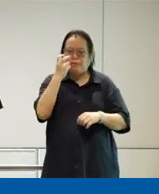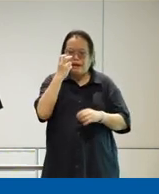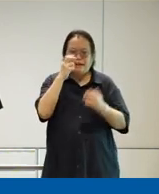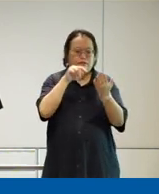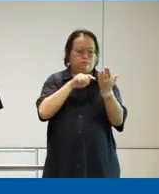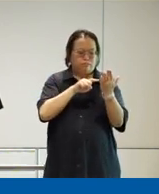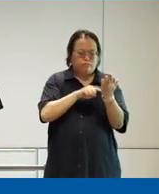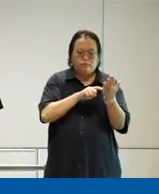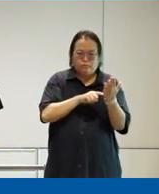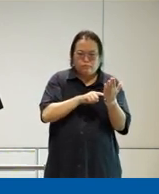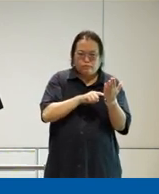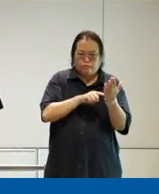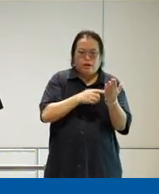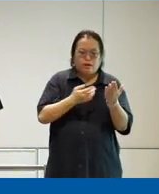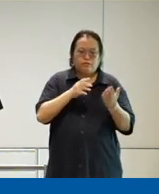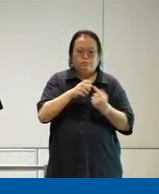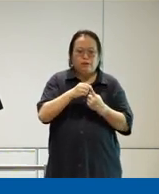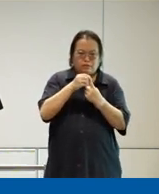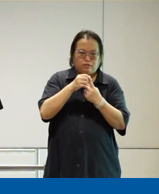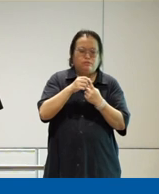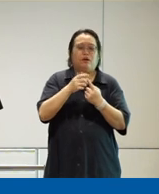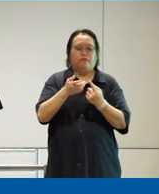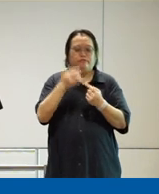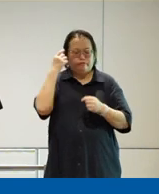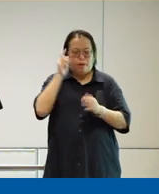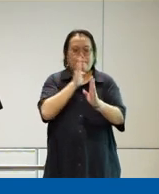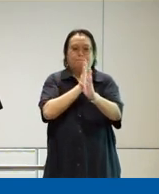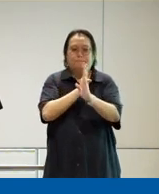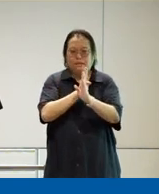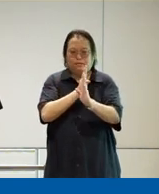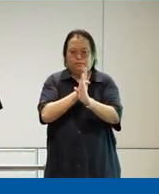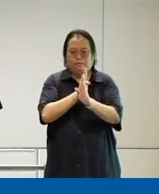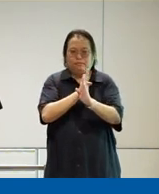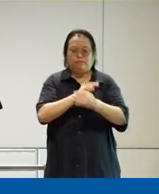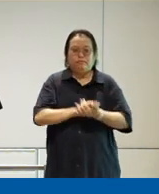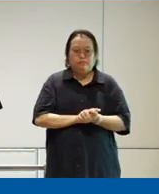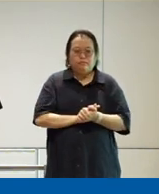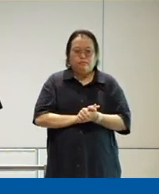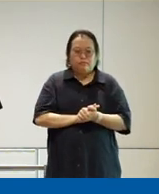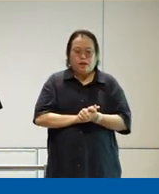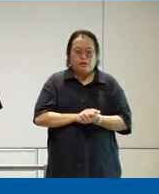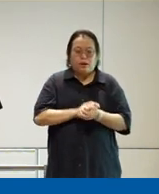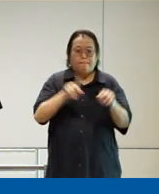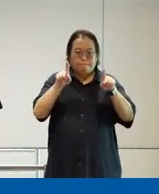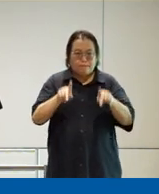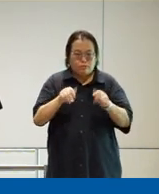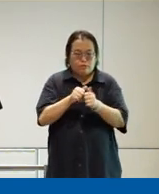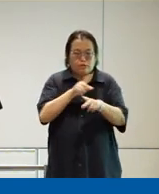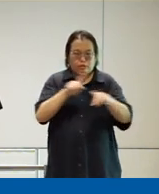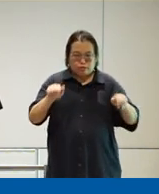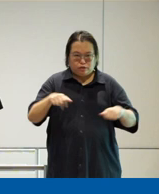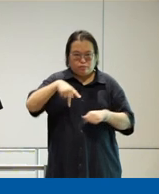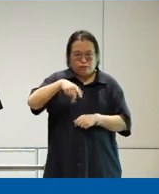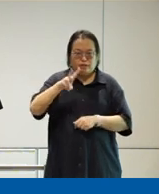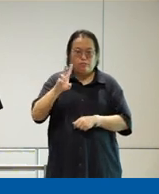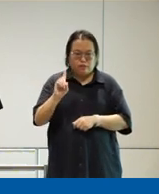persons with disabilities to take use public buses. And in particular, the person with disability sets up their trip in the